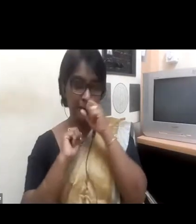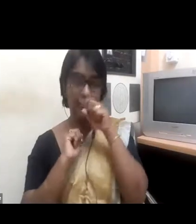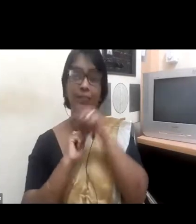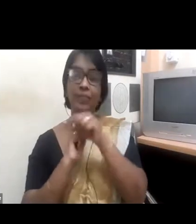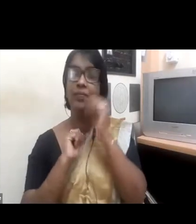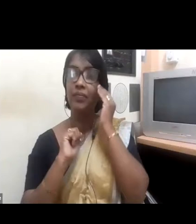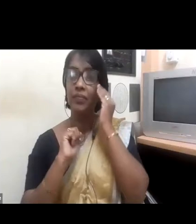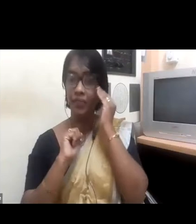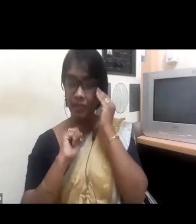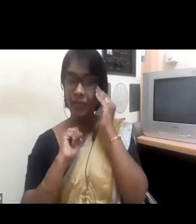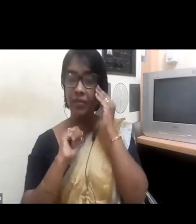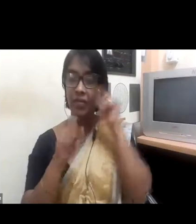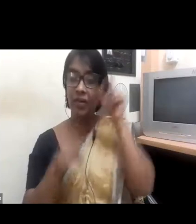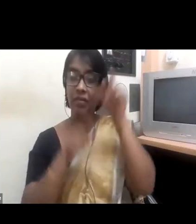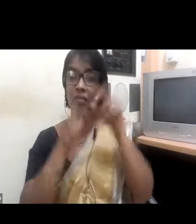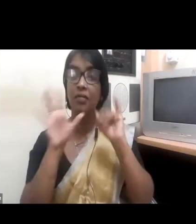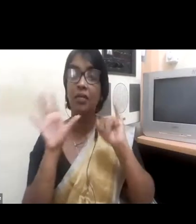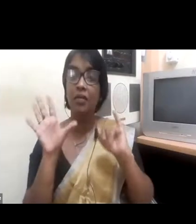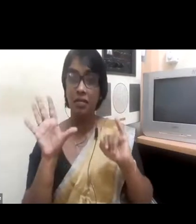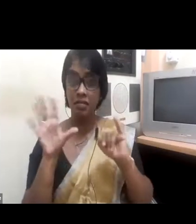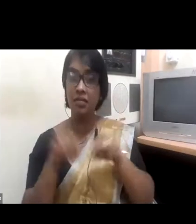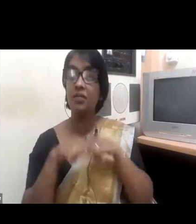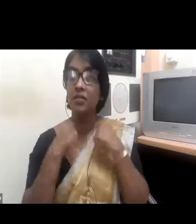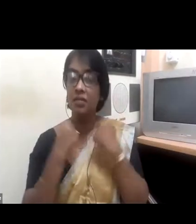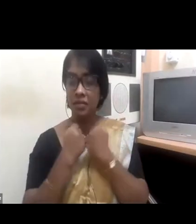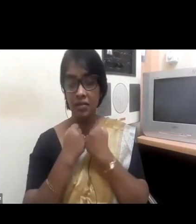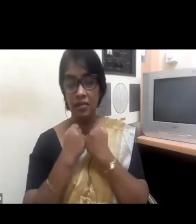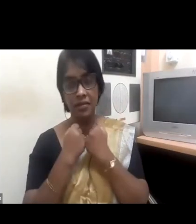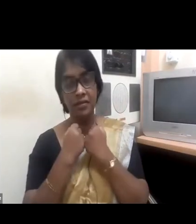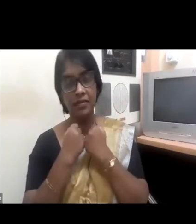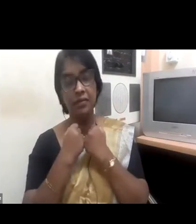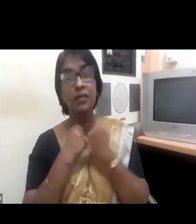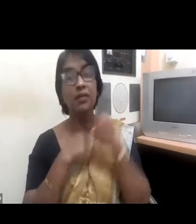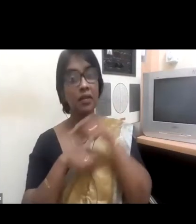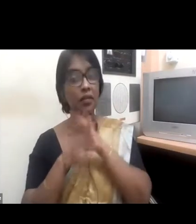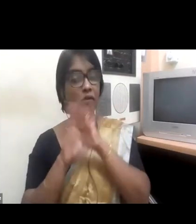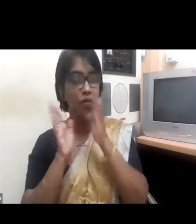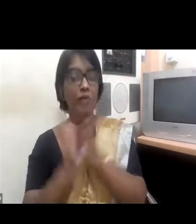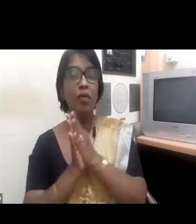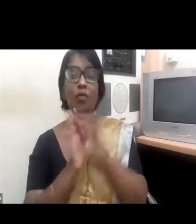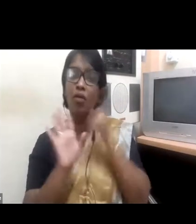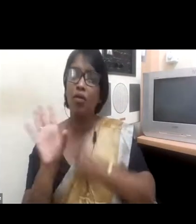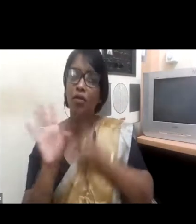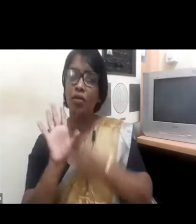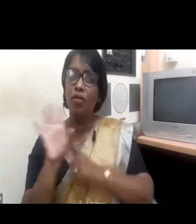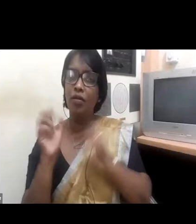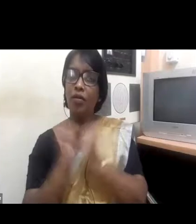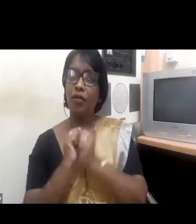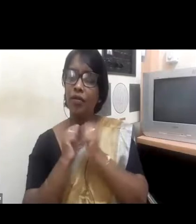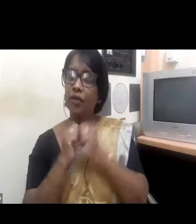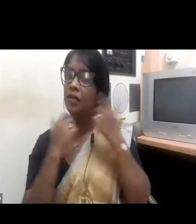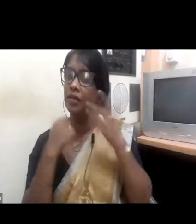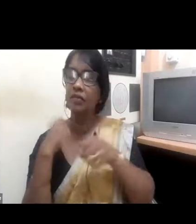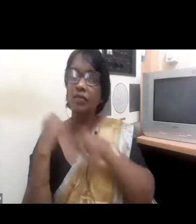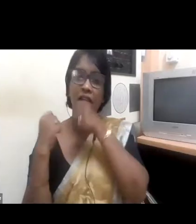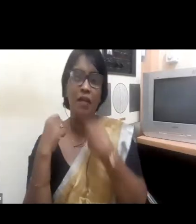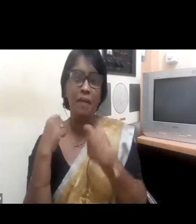retired from service after working with us for, you know, close to 30 something years. They have retired